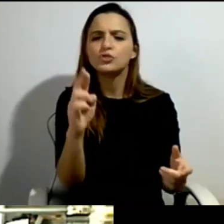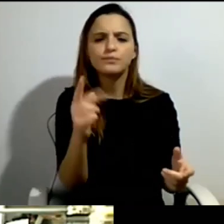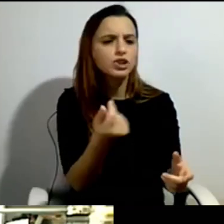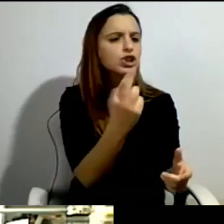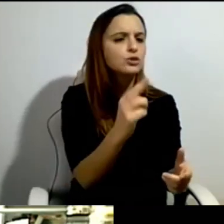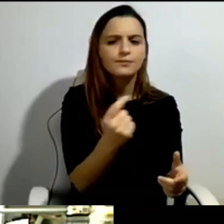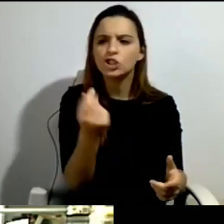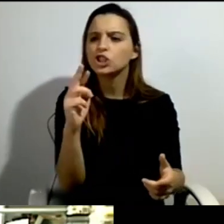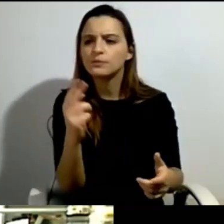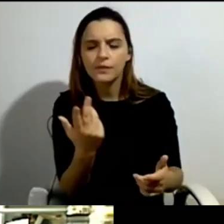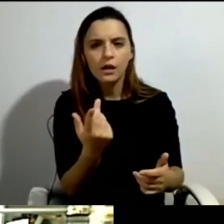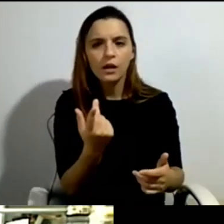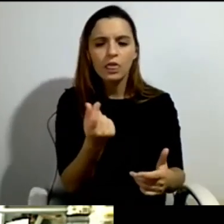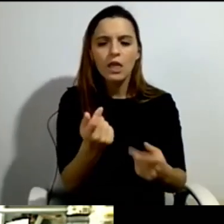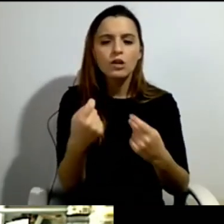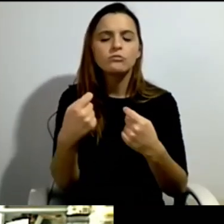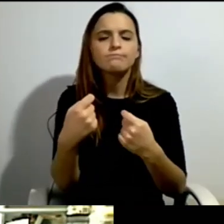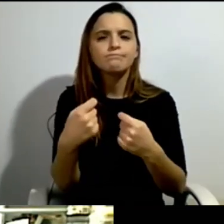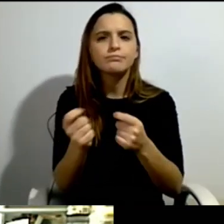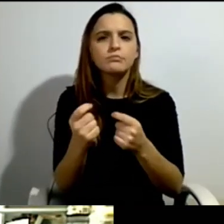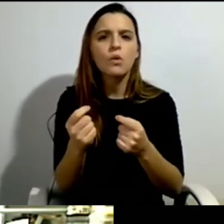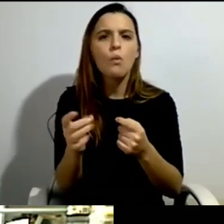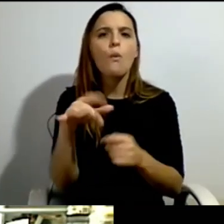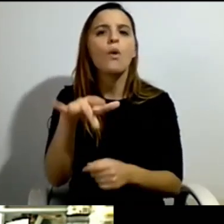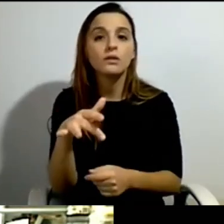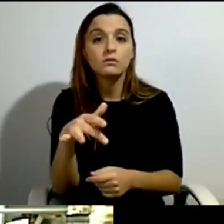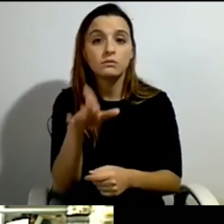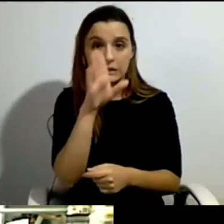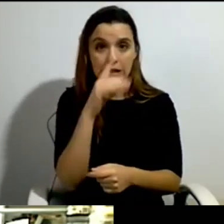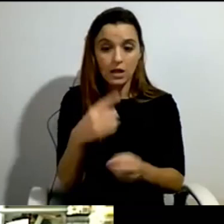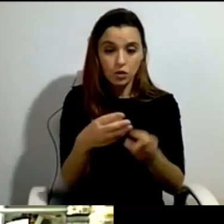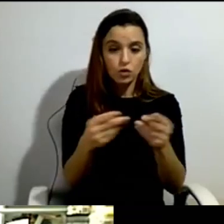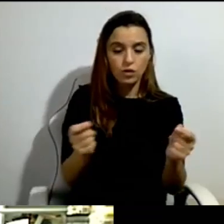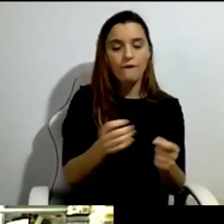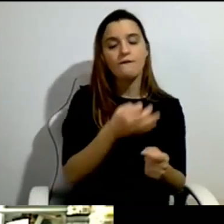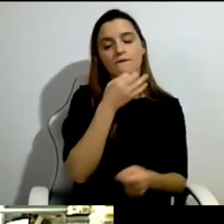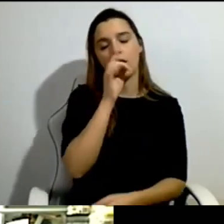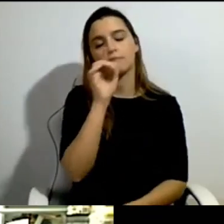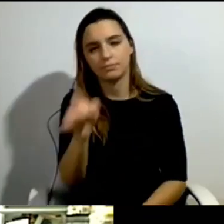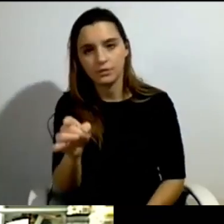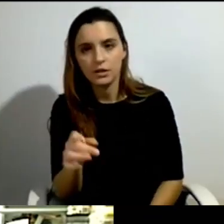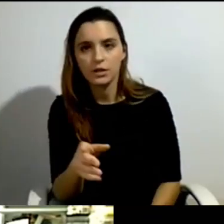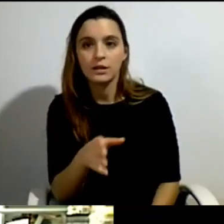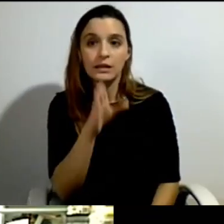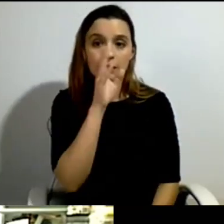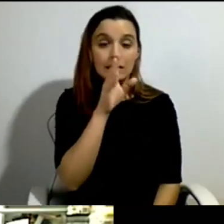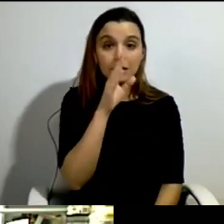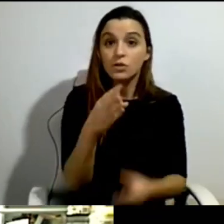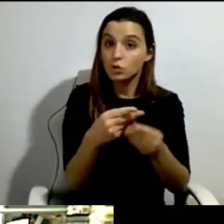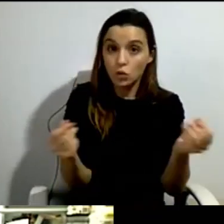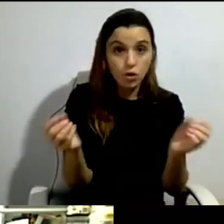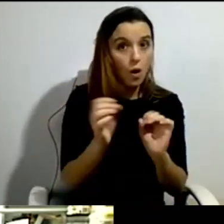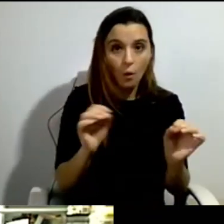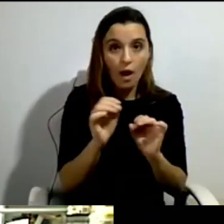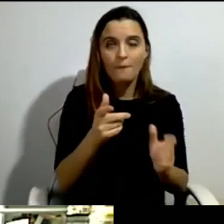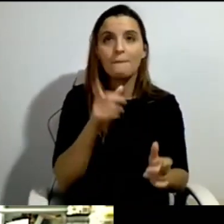you can talk to them. If you don't have a solution for that, you get very nice words, but you get nothing. So we concentrated on money, money,